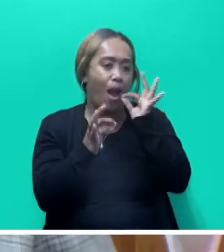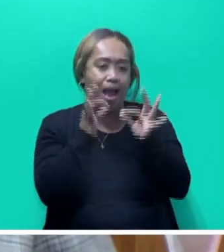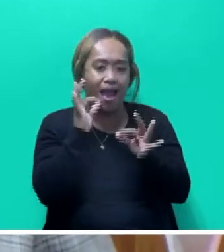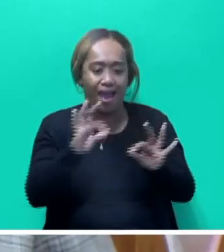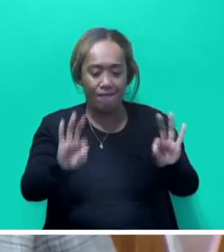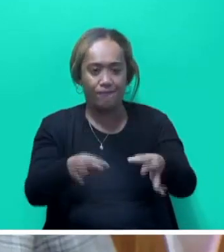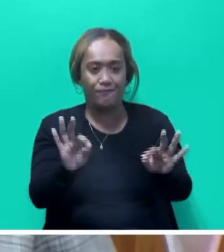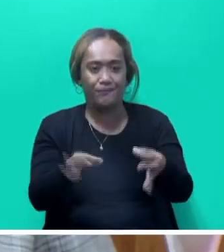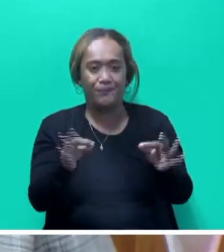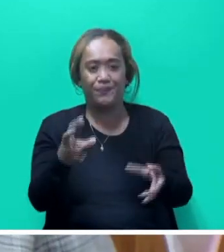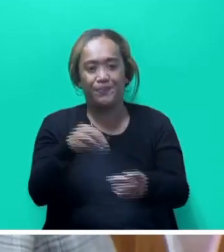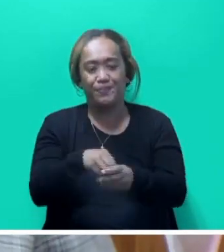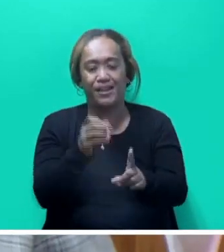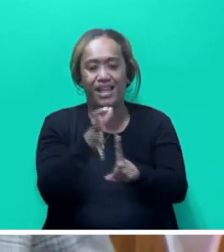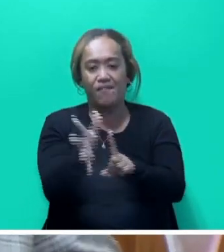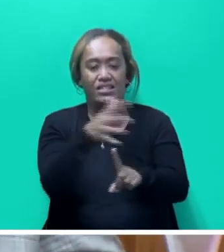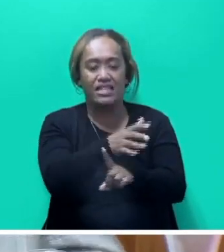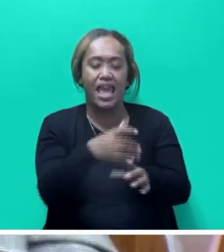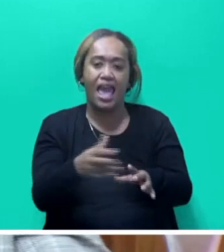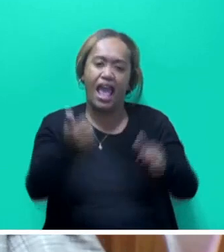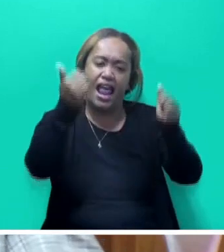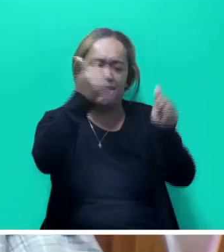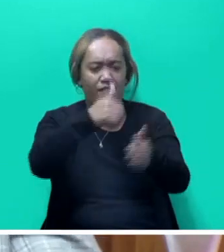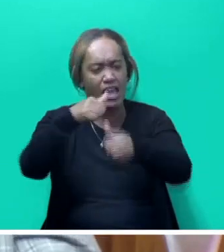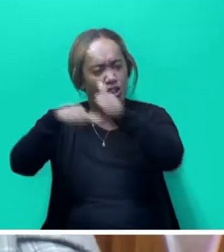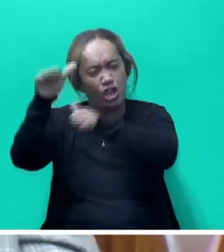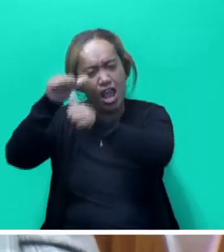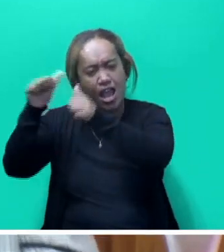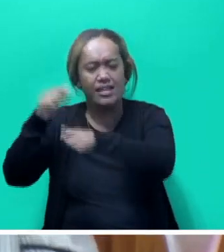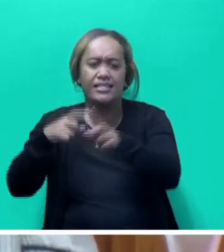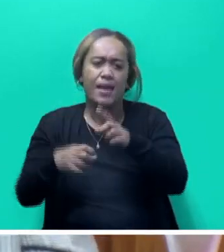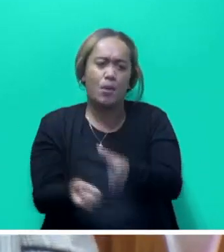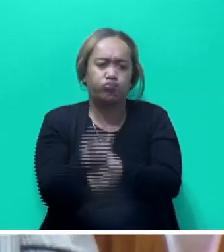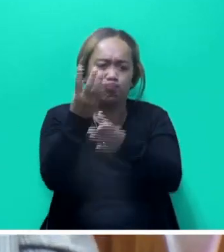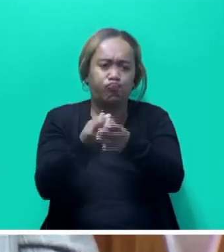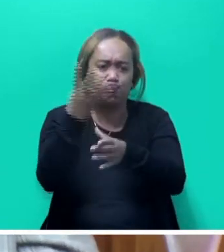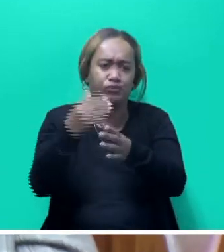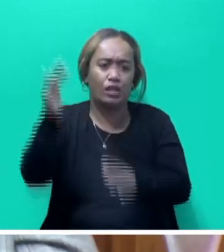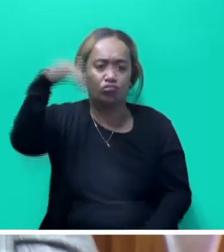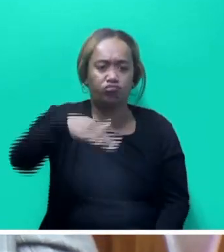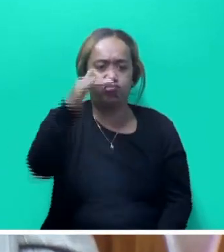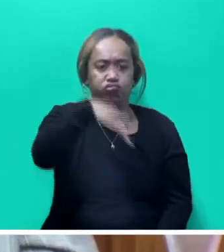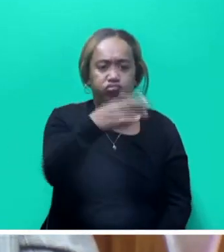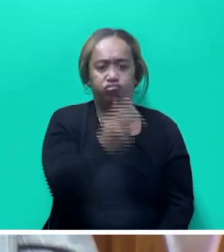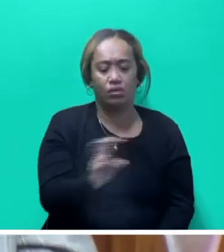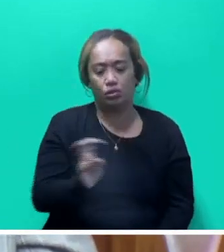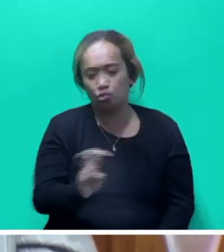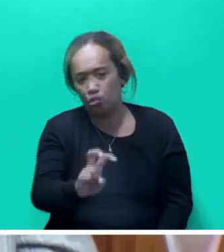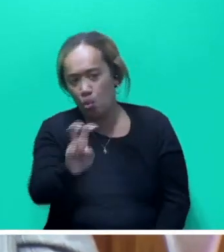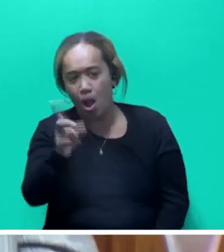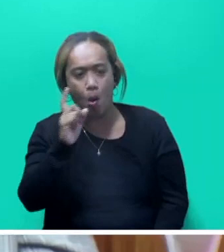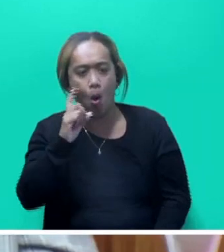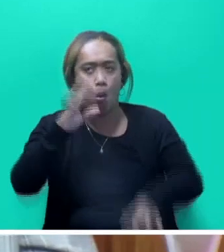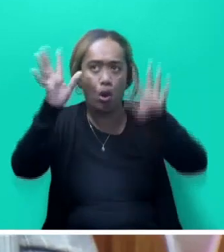Cultural diversity and adventure tourism, such as whale and dolphin watching, hiking, waterfall tours, as the best form of